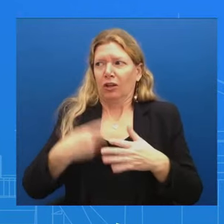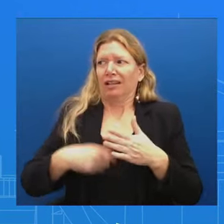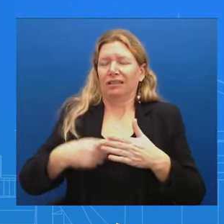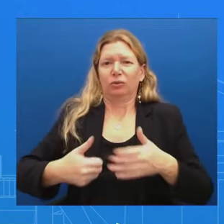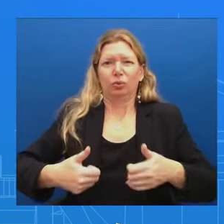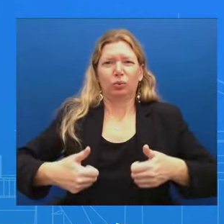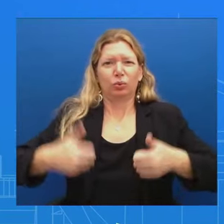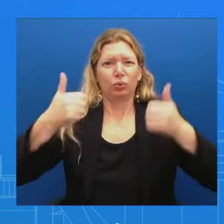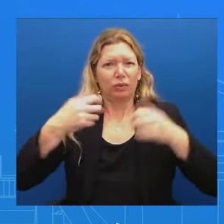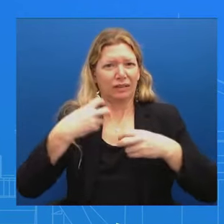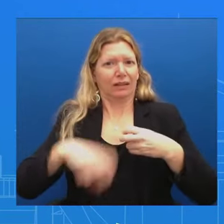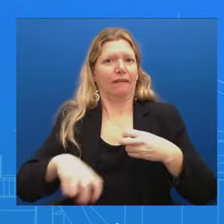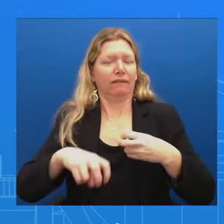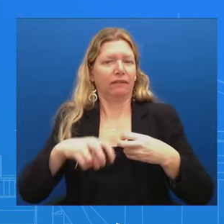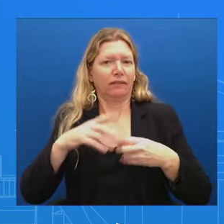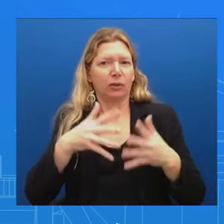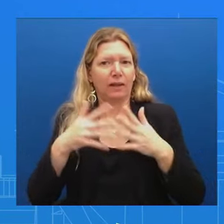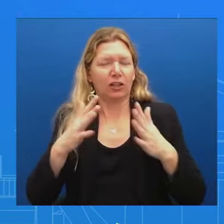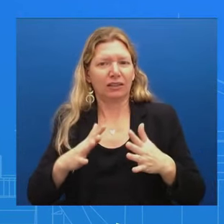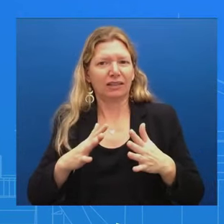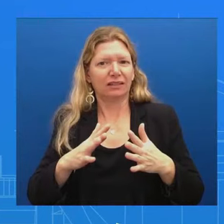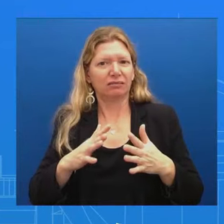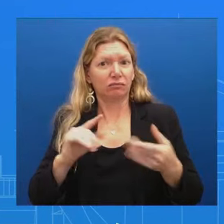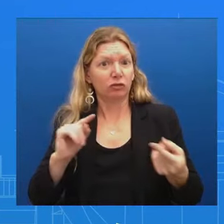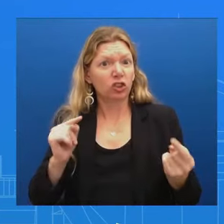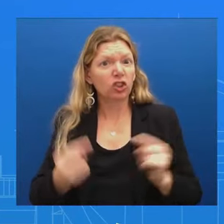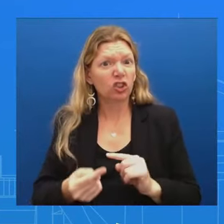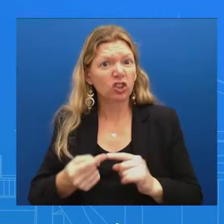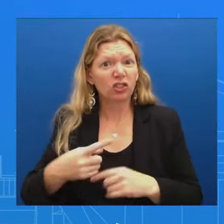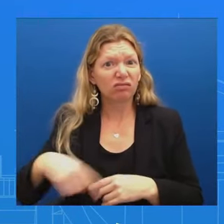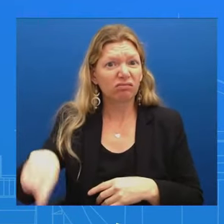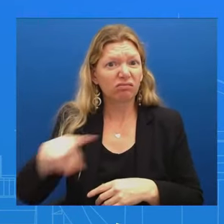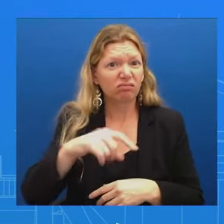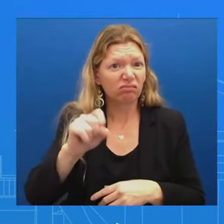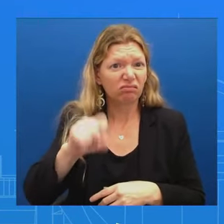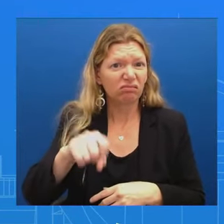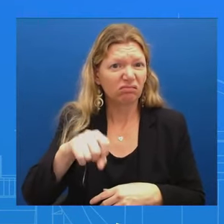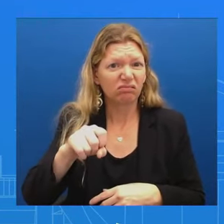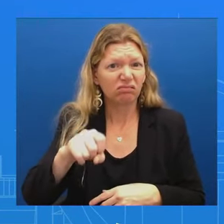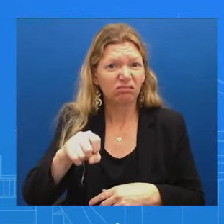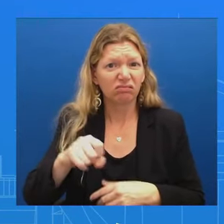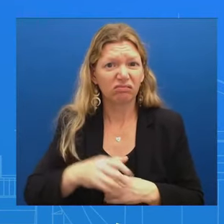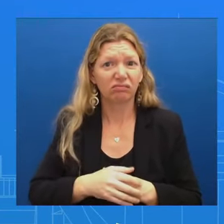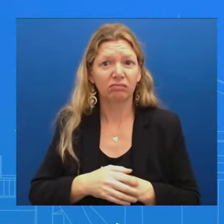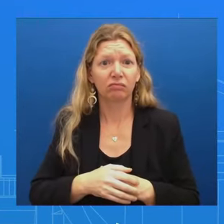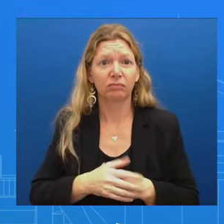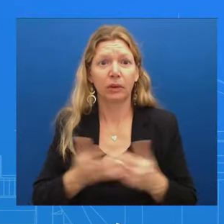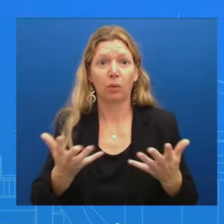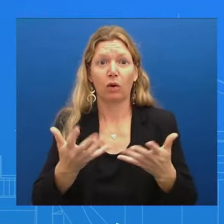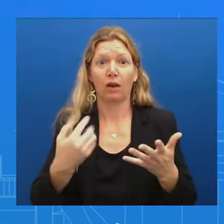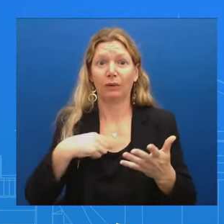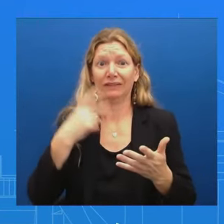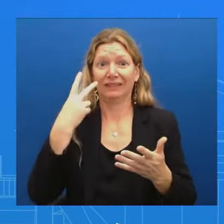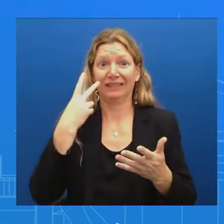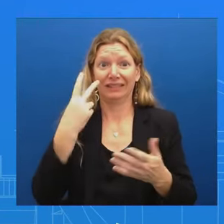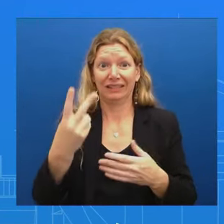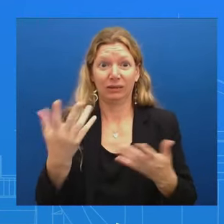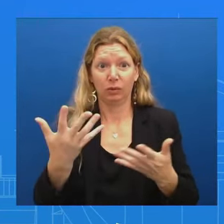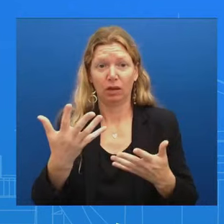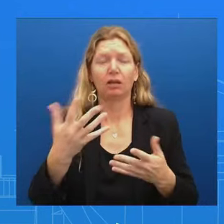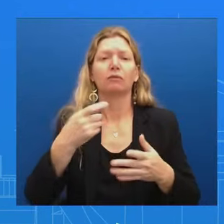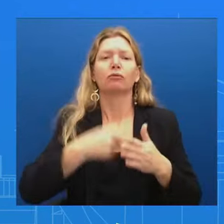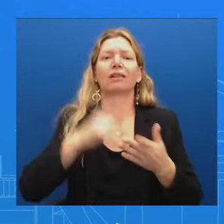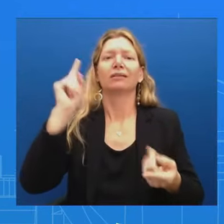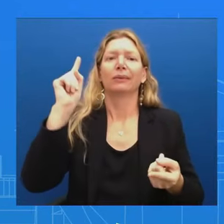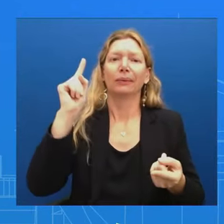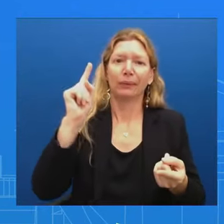hurting Americans But what we've seen Is that prices have gone down for eggs For milk For seafood And